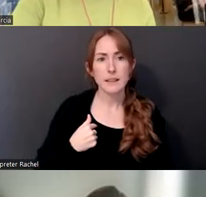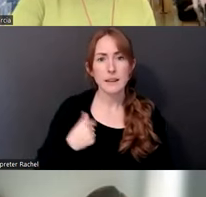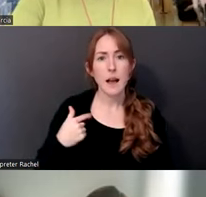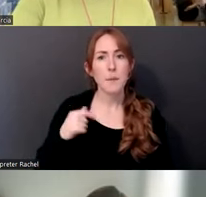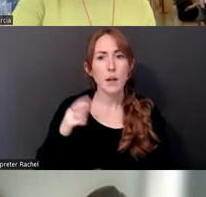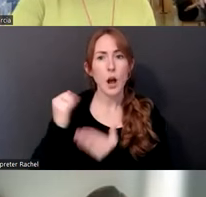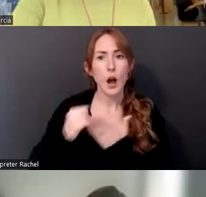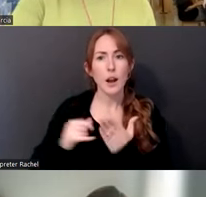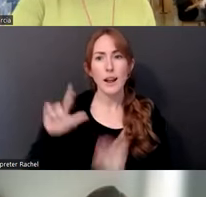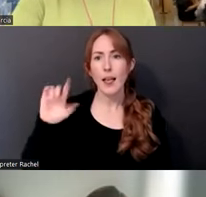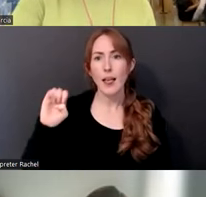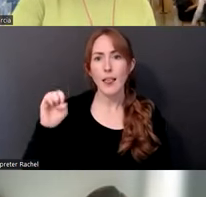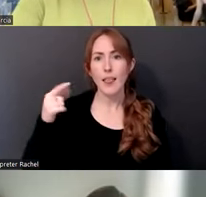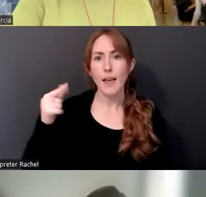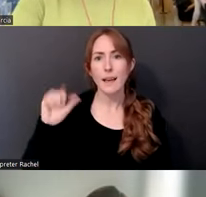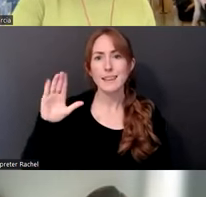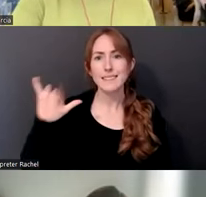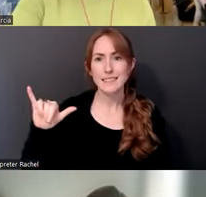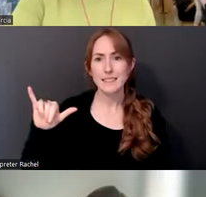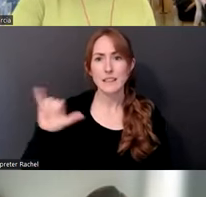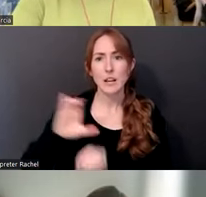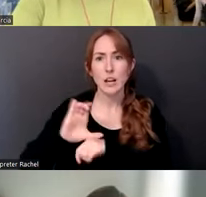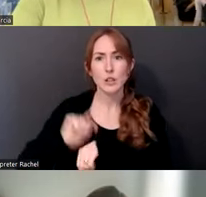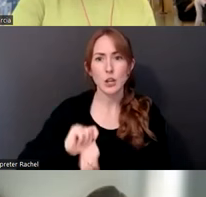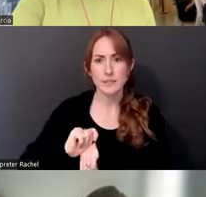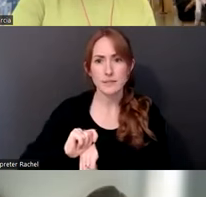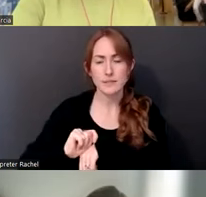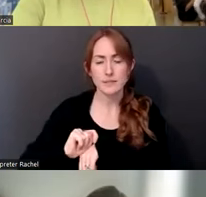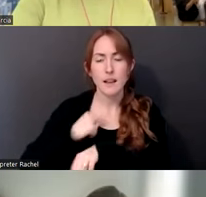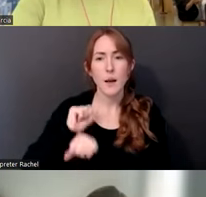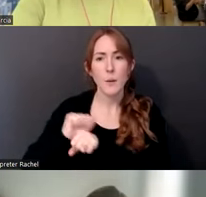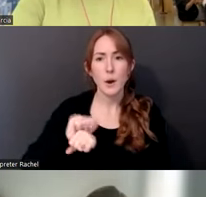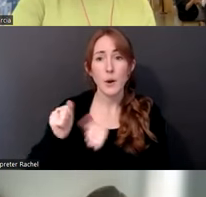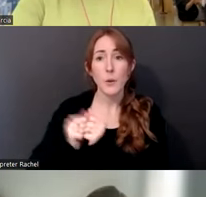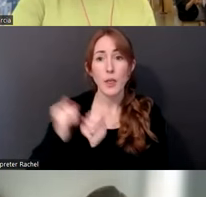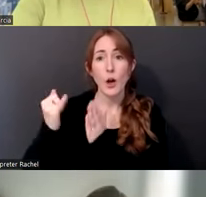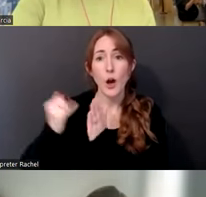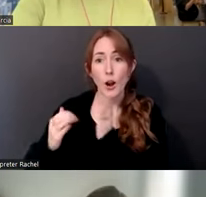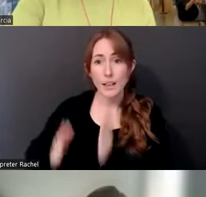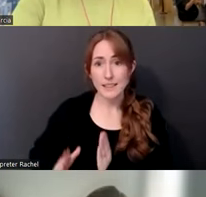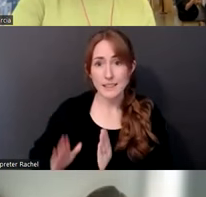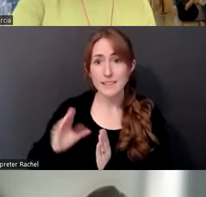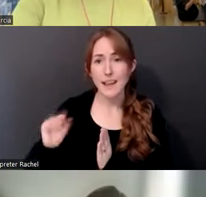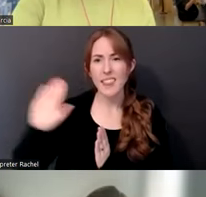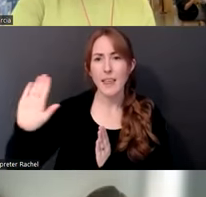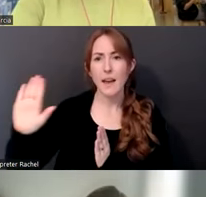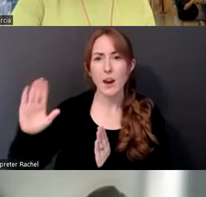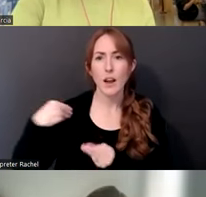consultant with, um, artists and their, uh, heirs and those entrusted to,